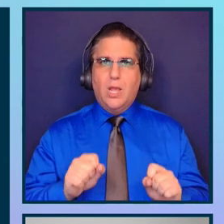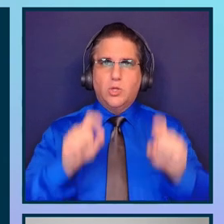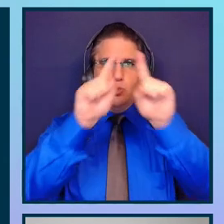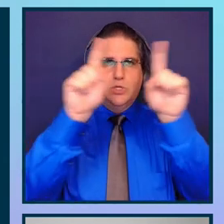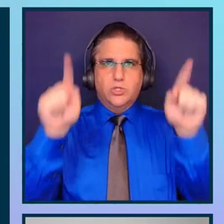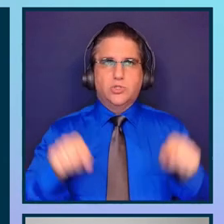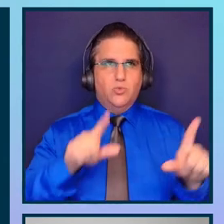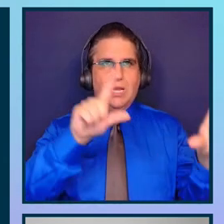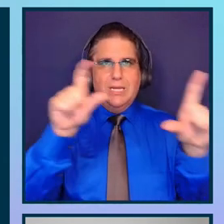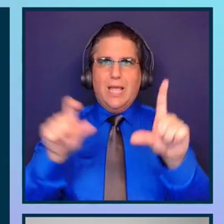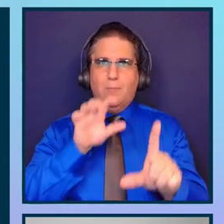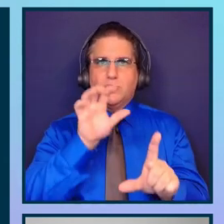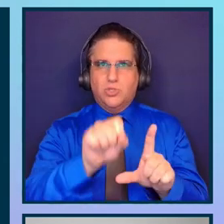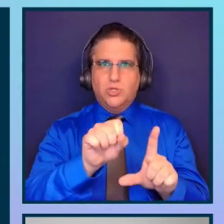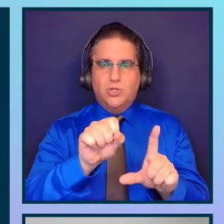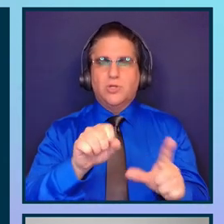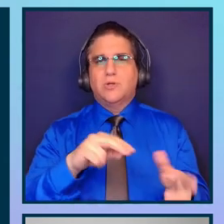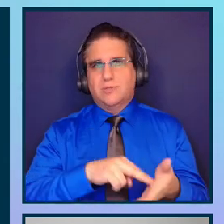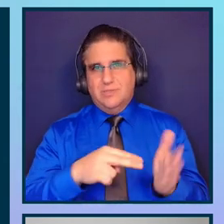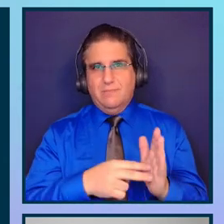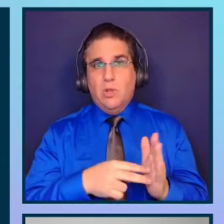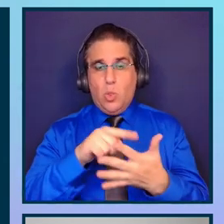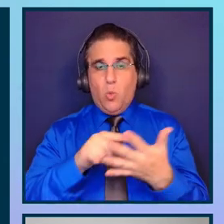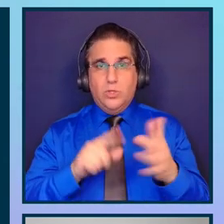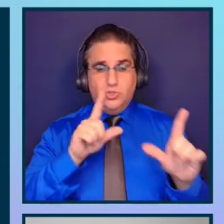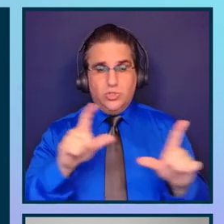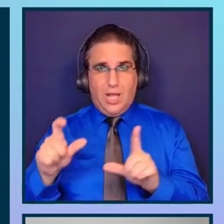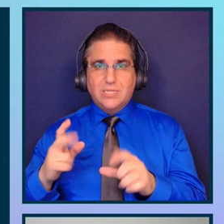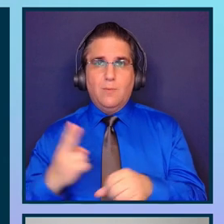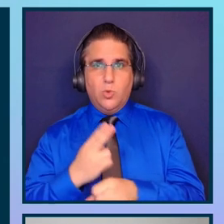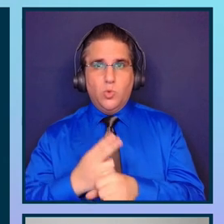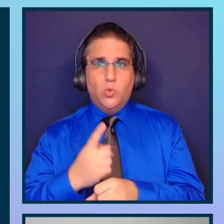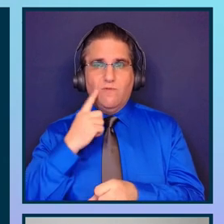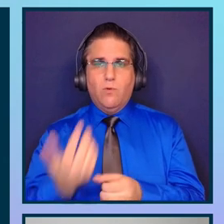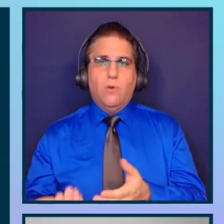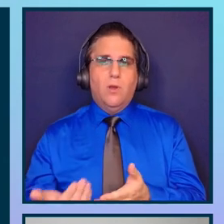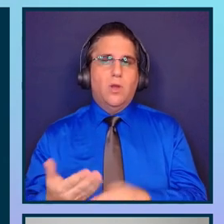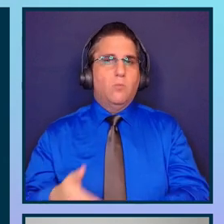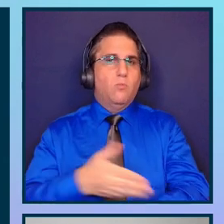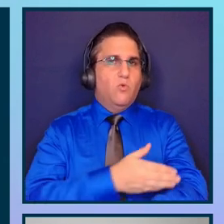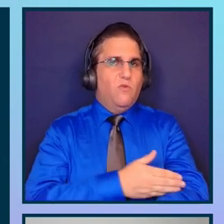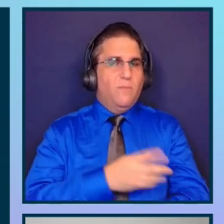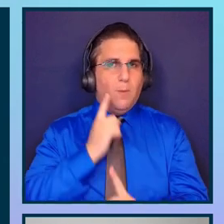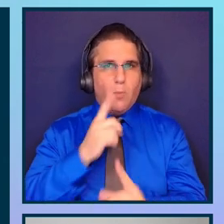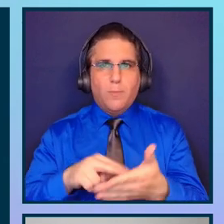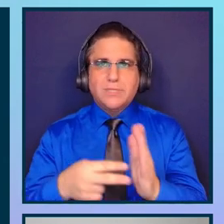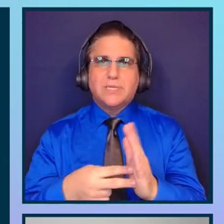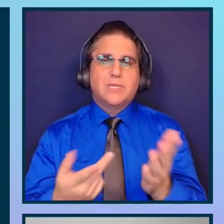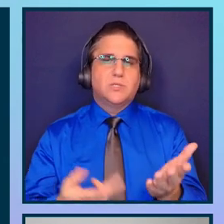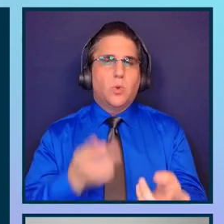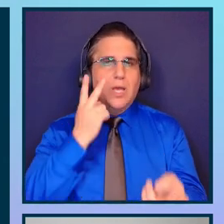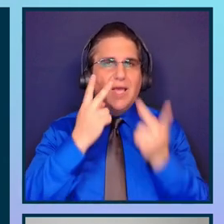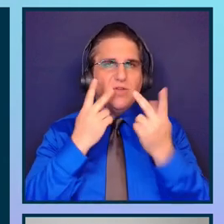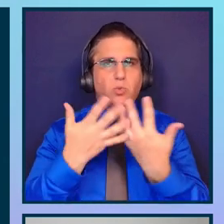these screen captures screenshots can be used for reporting purposes, or it could be used for visually